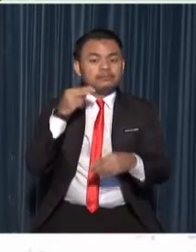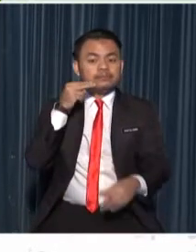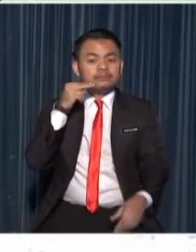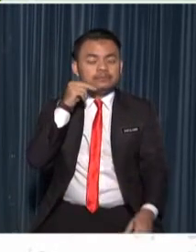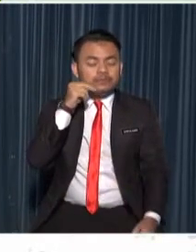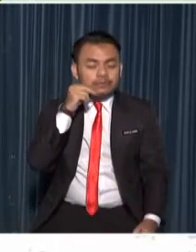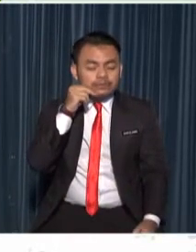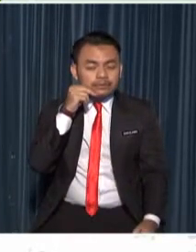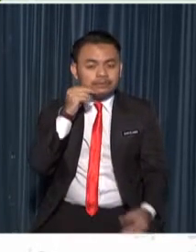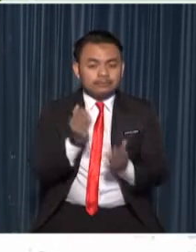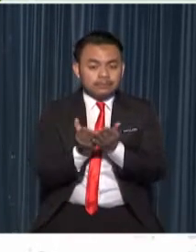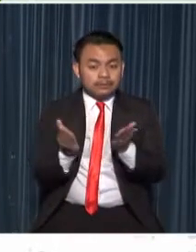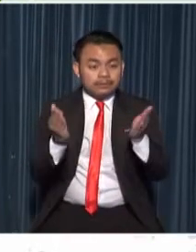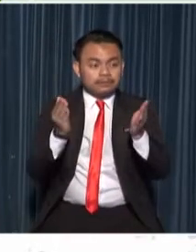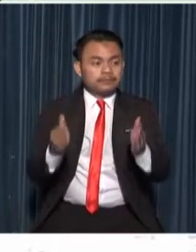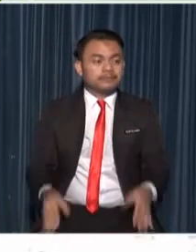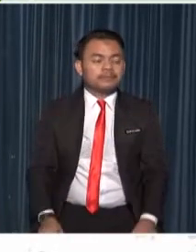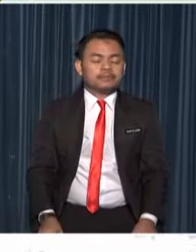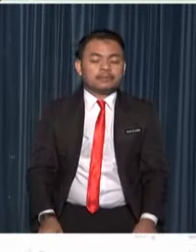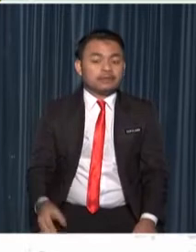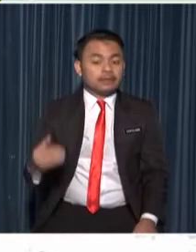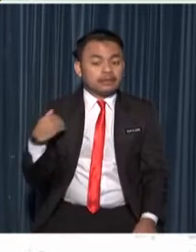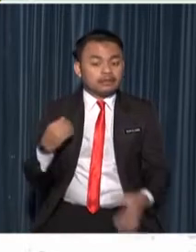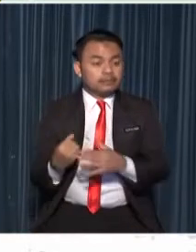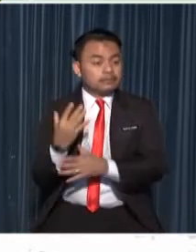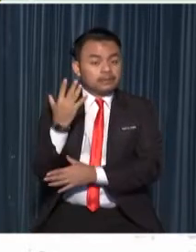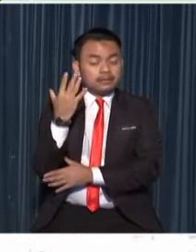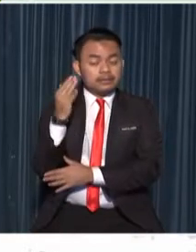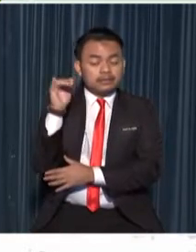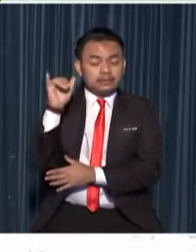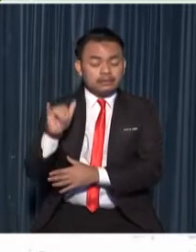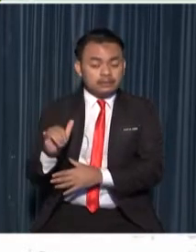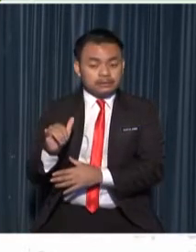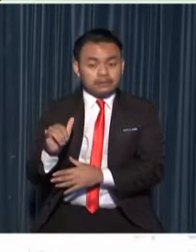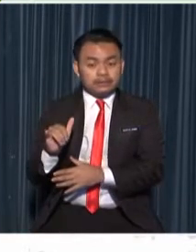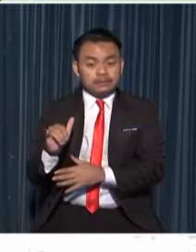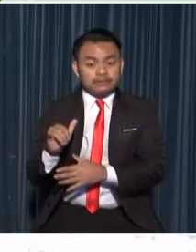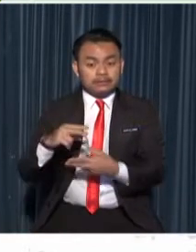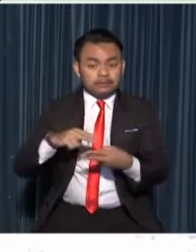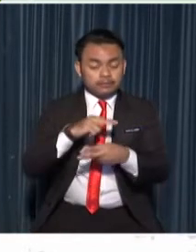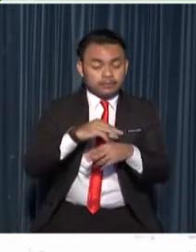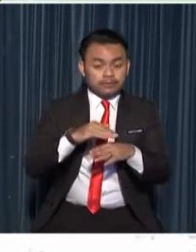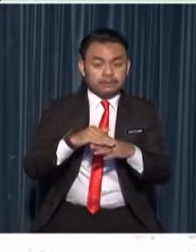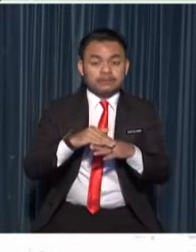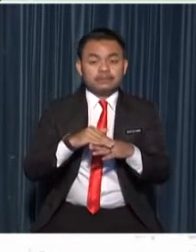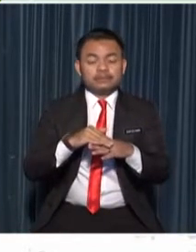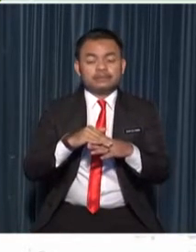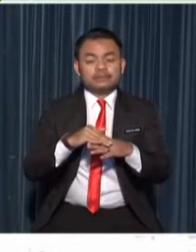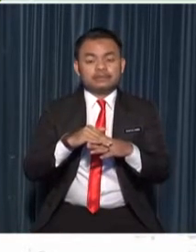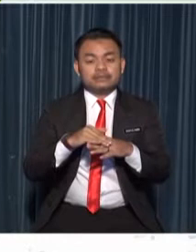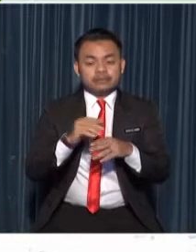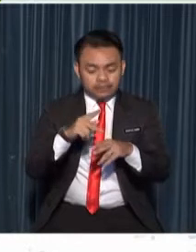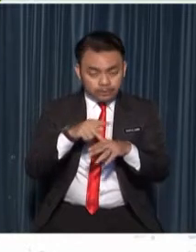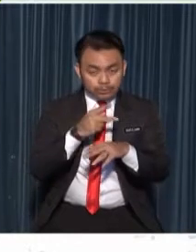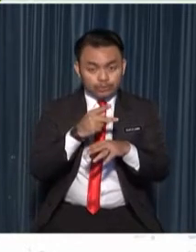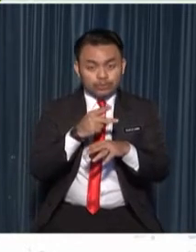some examples of plants that can be reproduced using tissue culture